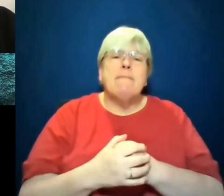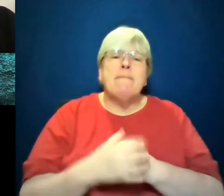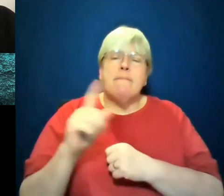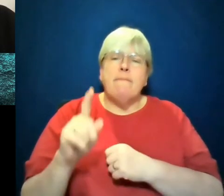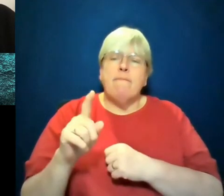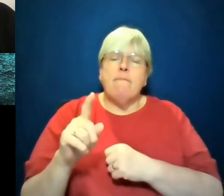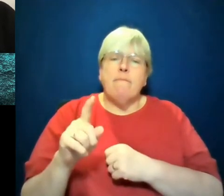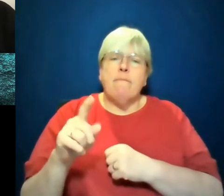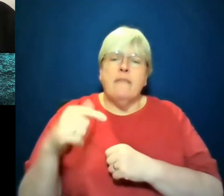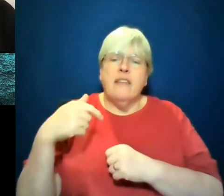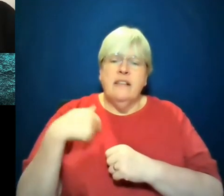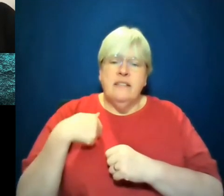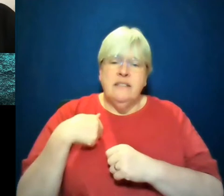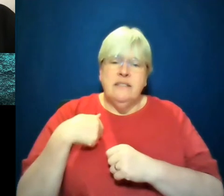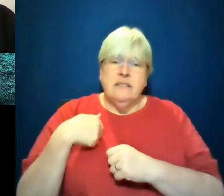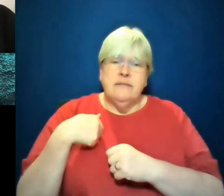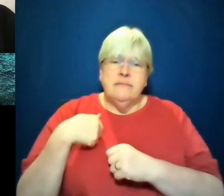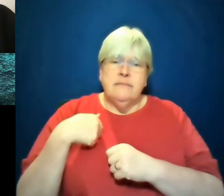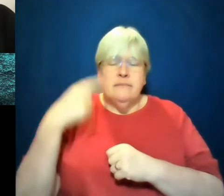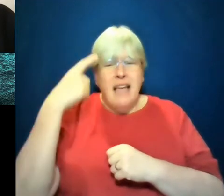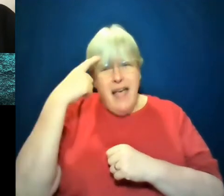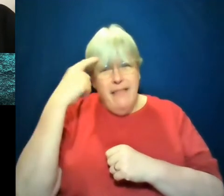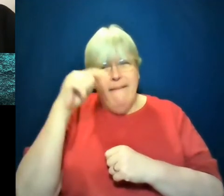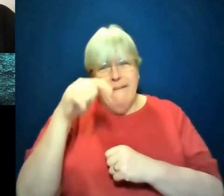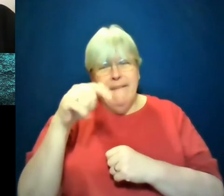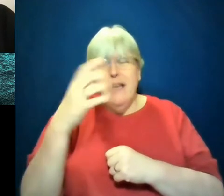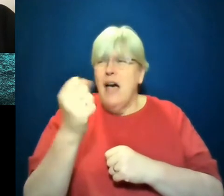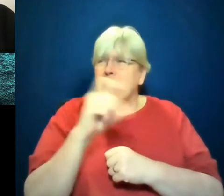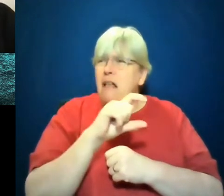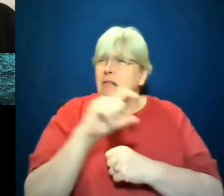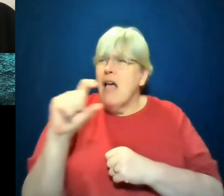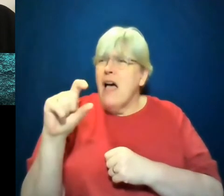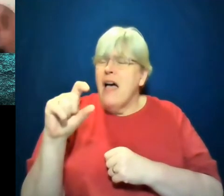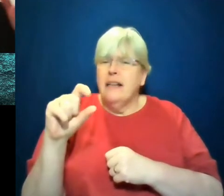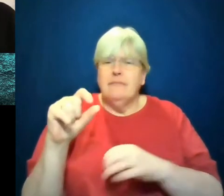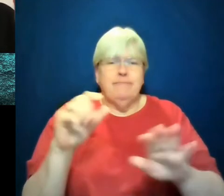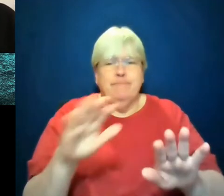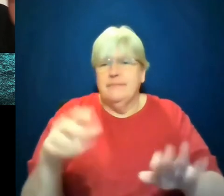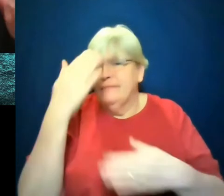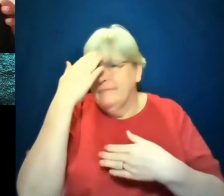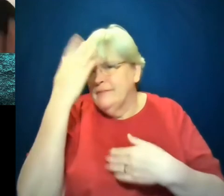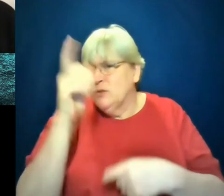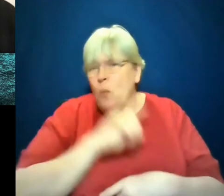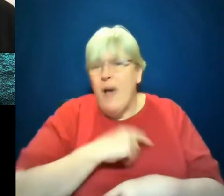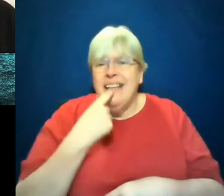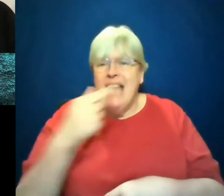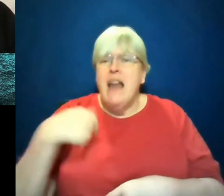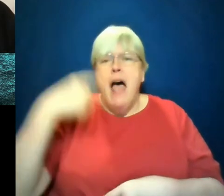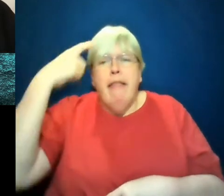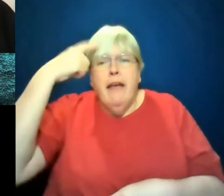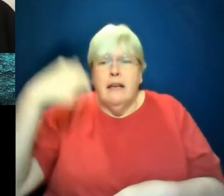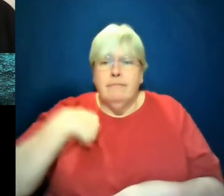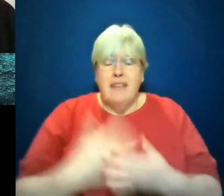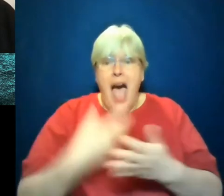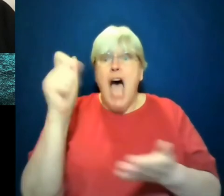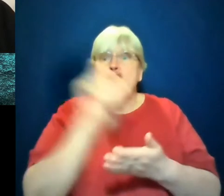do, I think he has a line in, I don't know why I always start with saying, I think I wrote the book. I don't